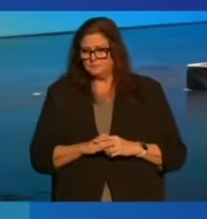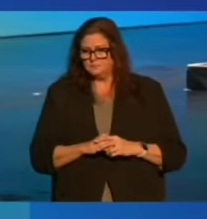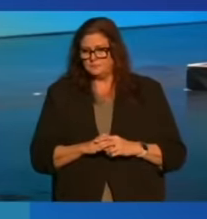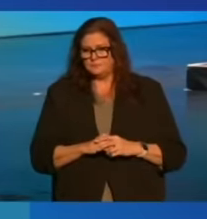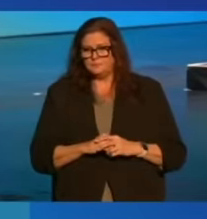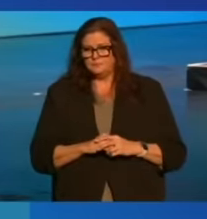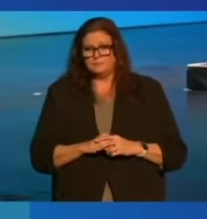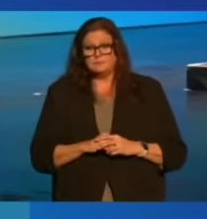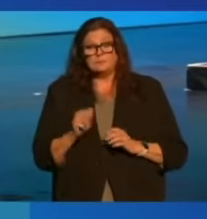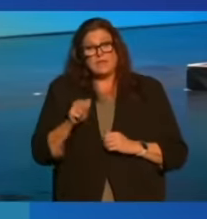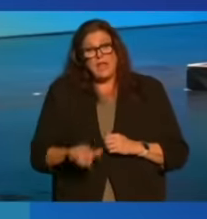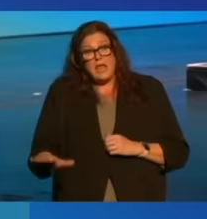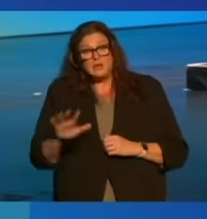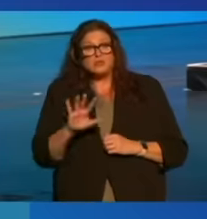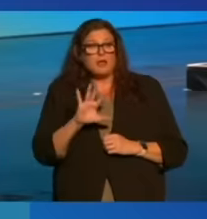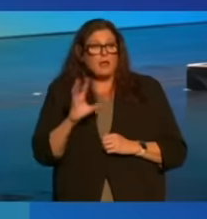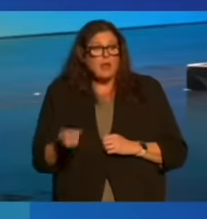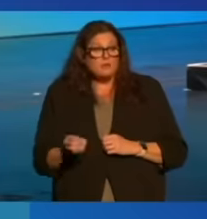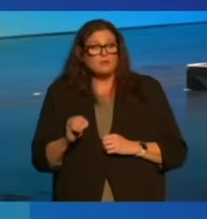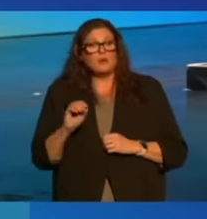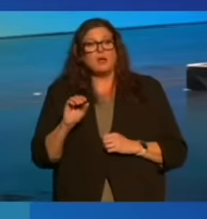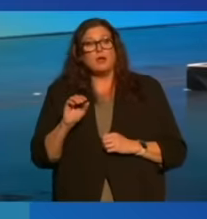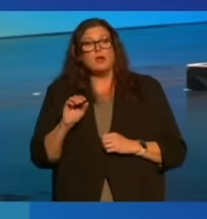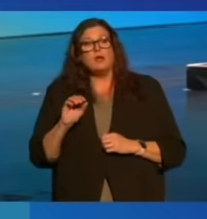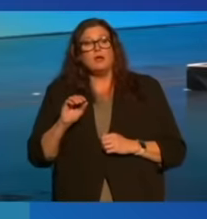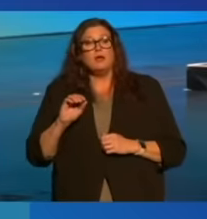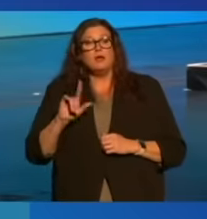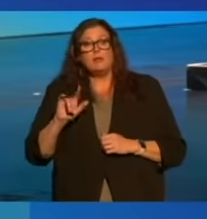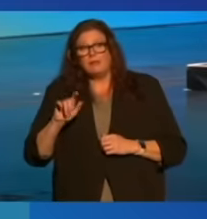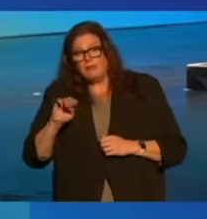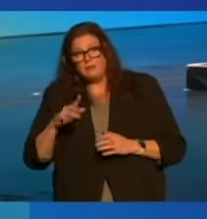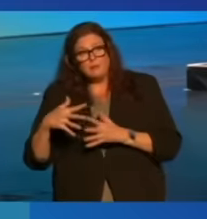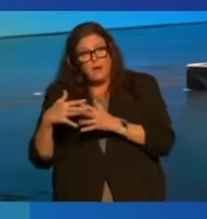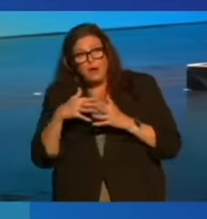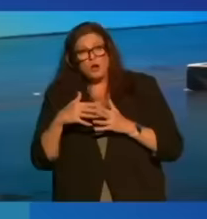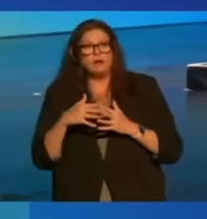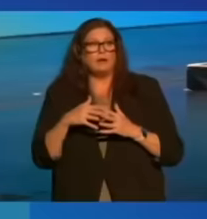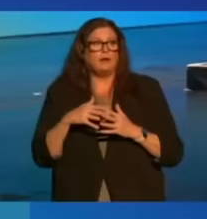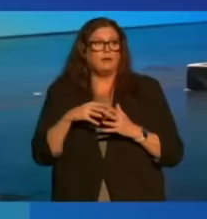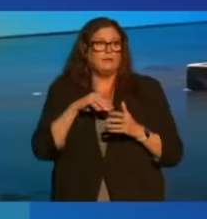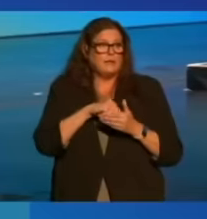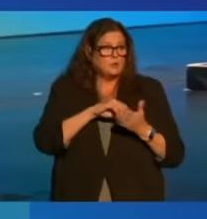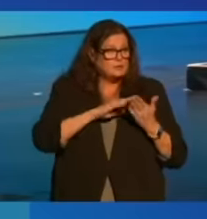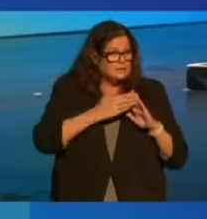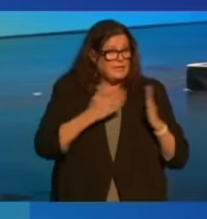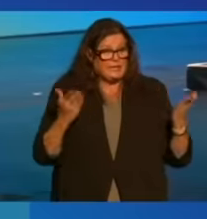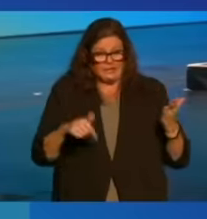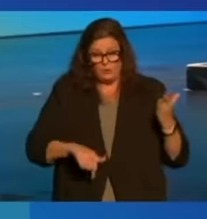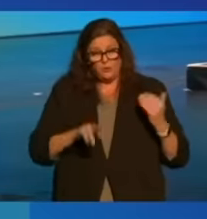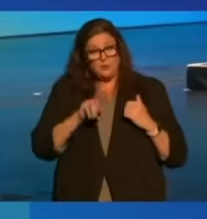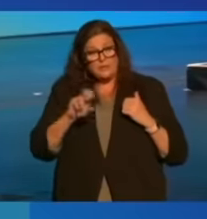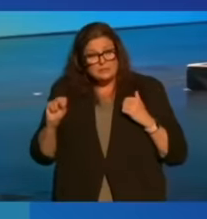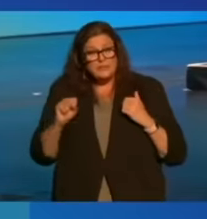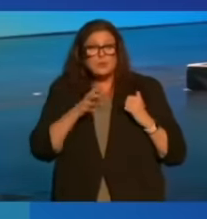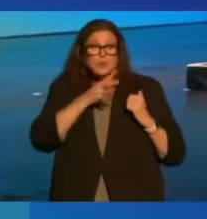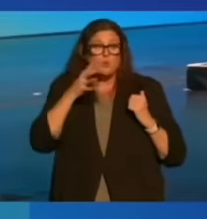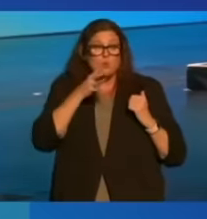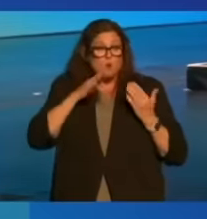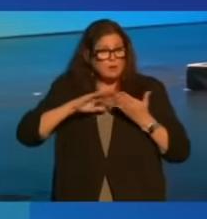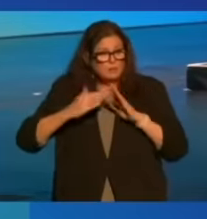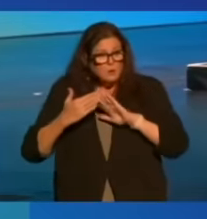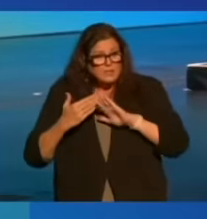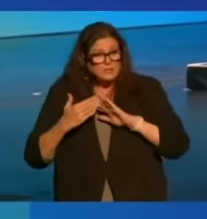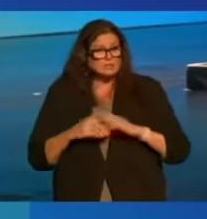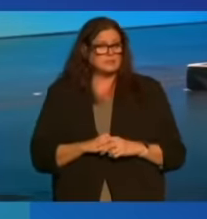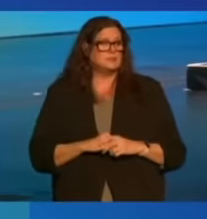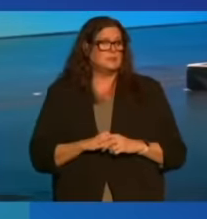In Asia, in Africa, in Latin America, in inner cities here in the United States, in rural communities